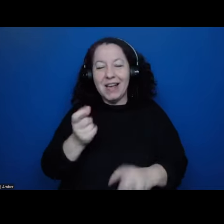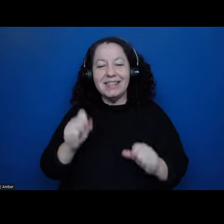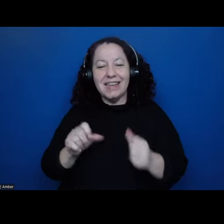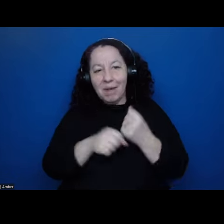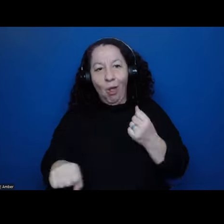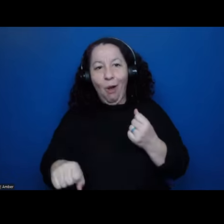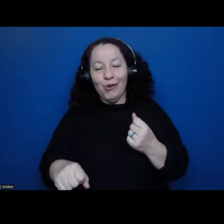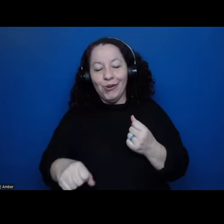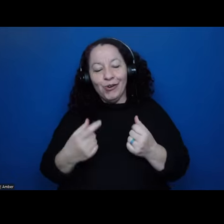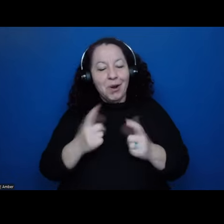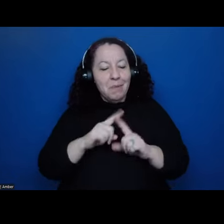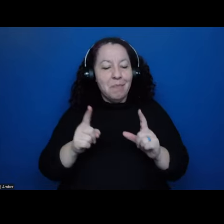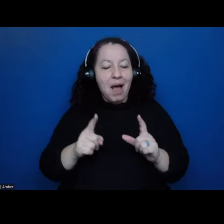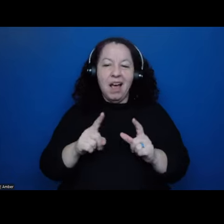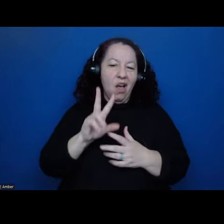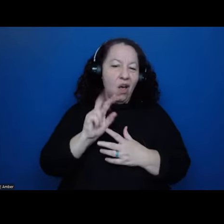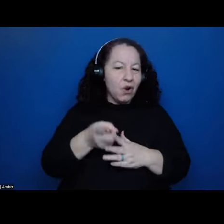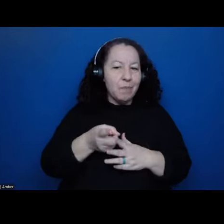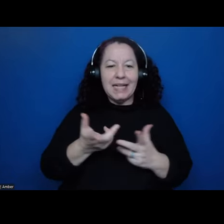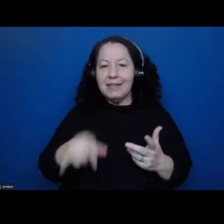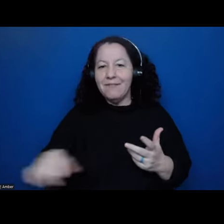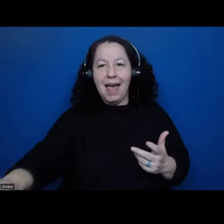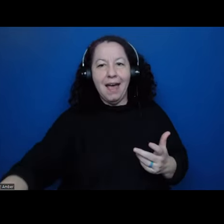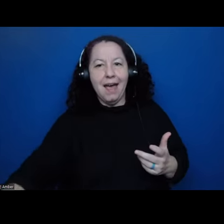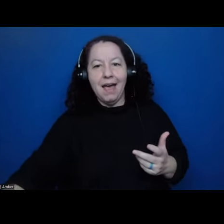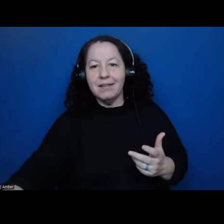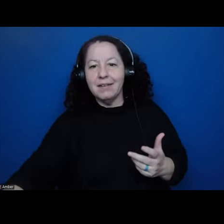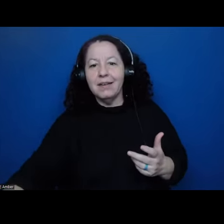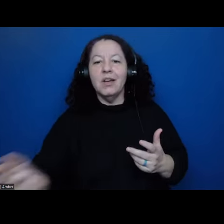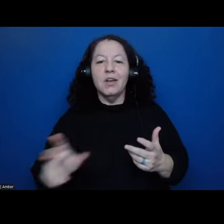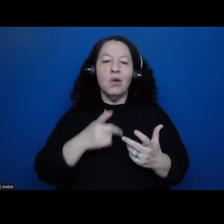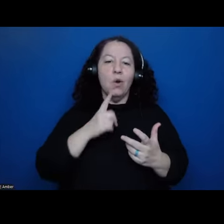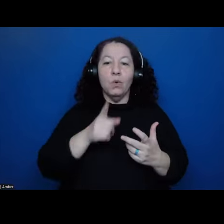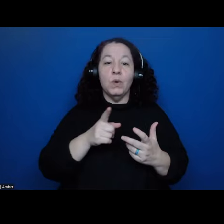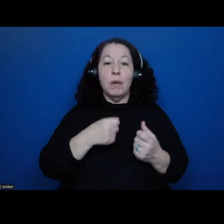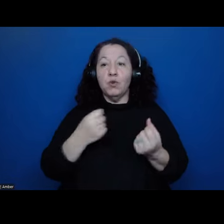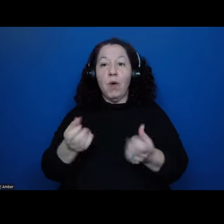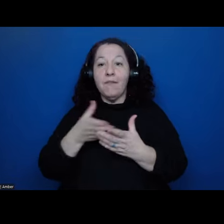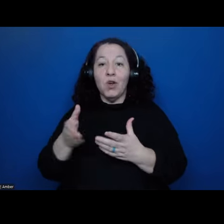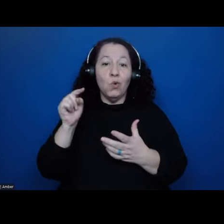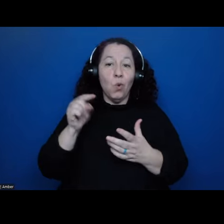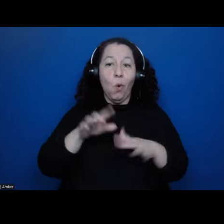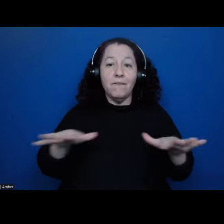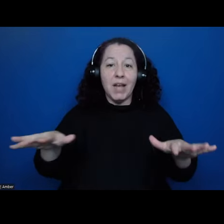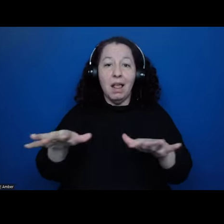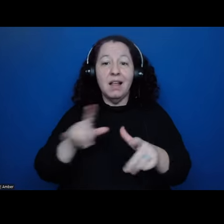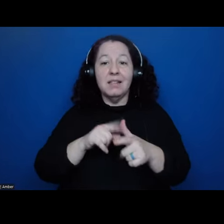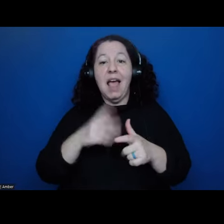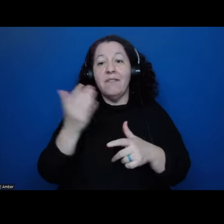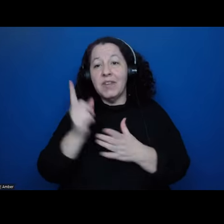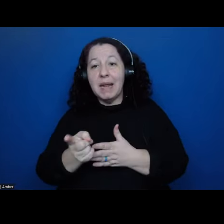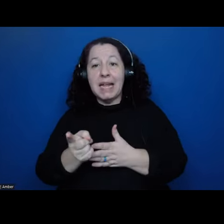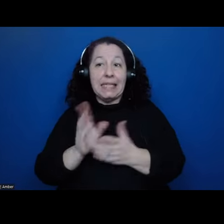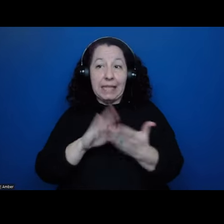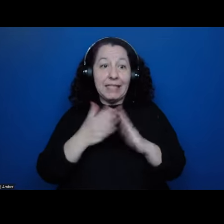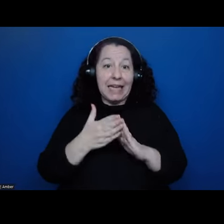but like a half hour of that would be riding through cornfields and 15 minutes through sort of city. Um, and now that's really changed.